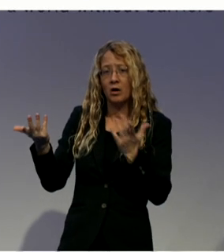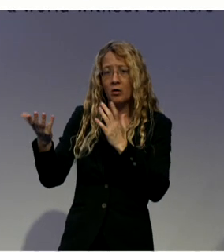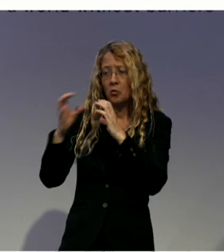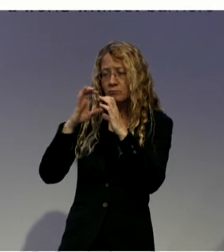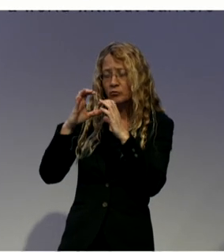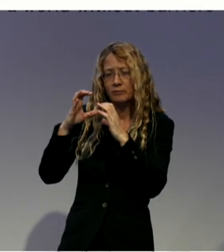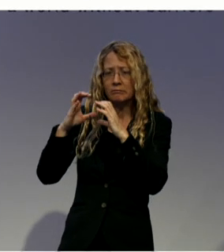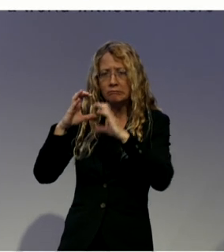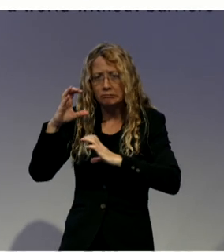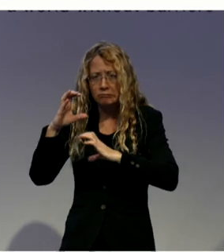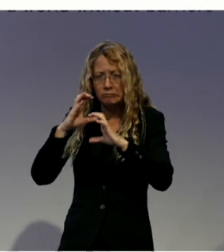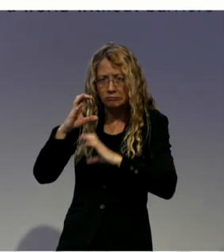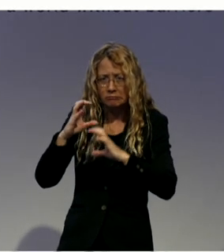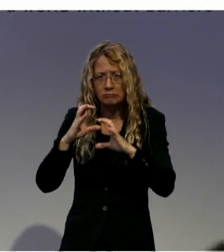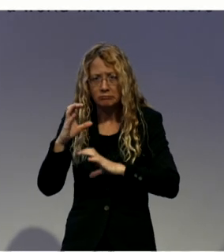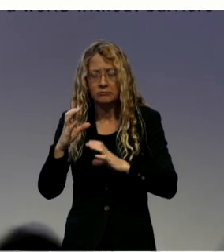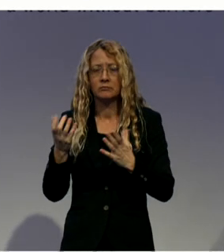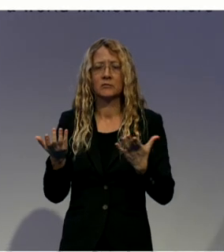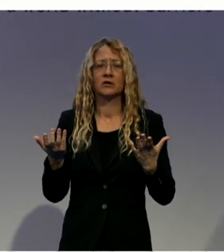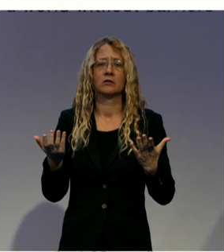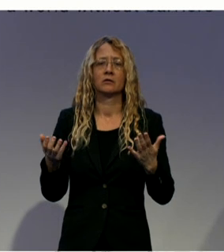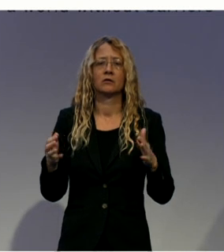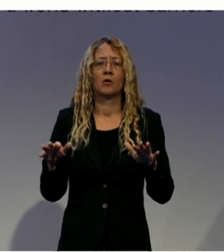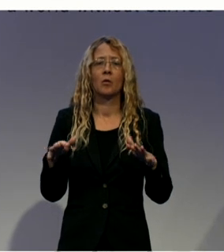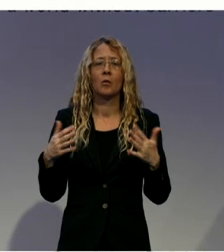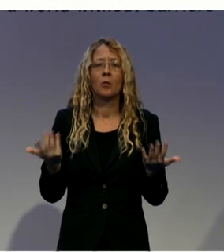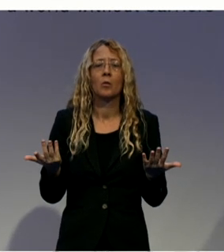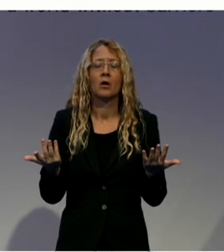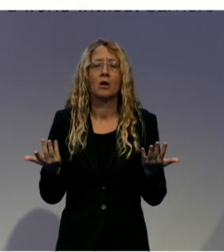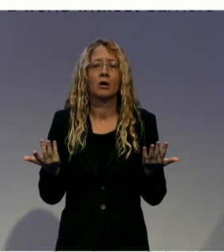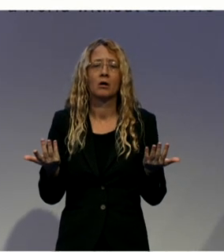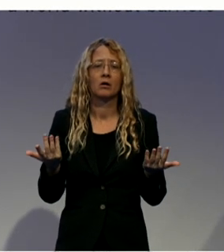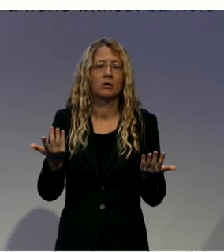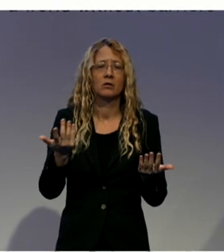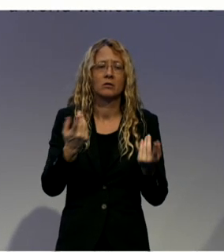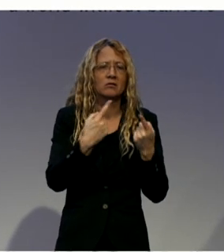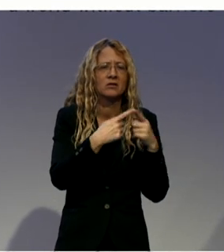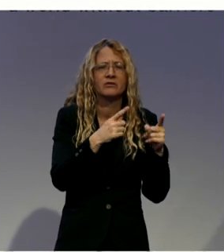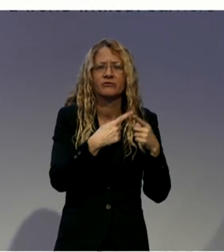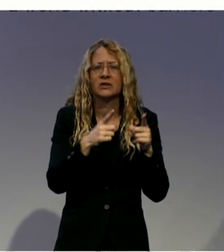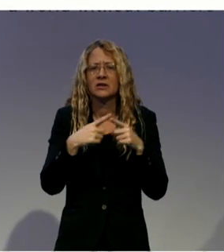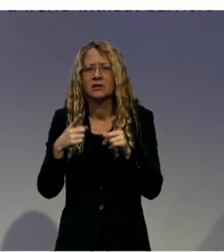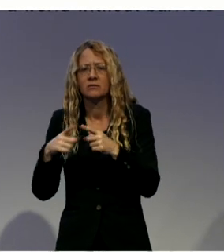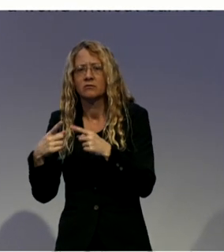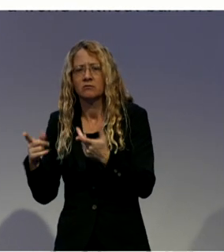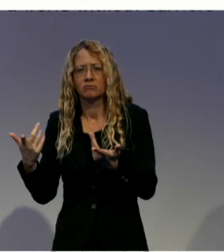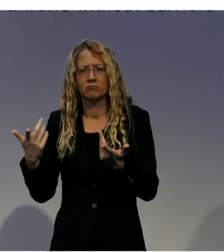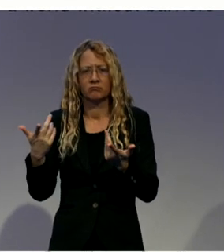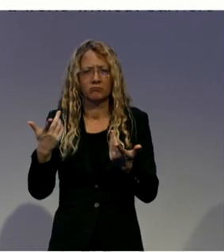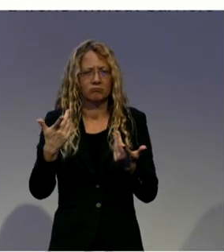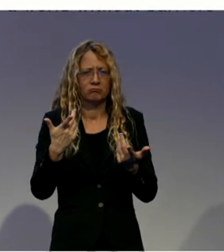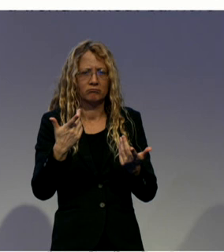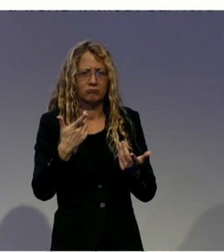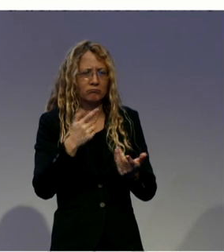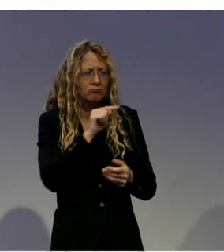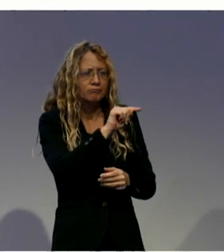in the professional coordination of the services. When different services in the same case has different strategies and then